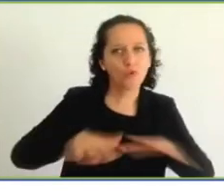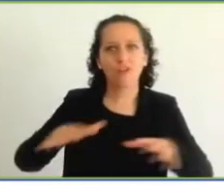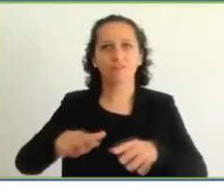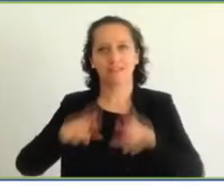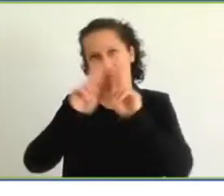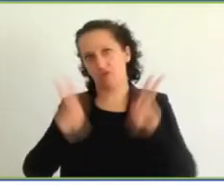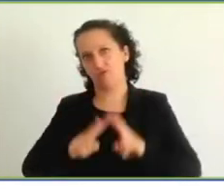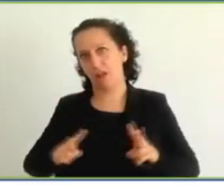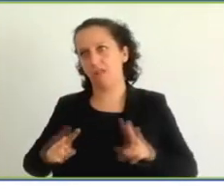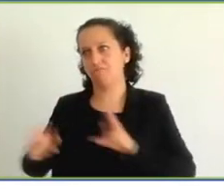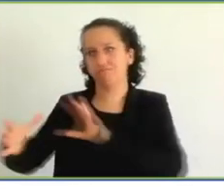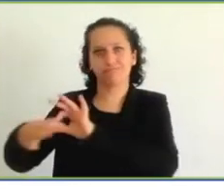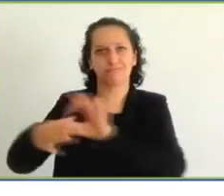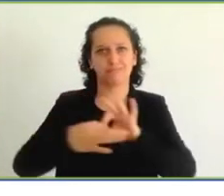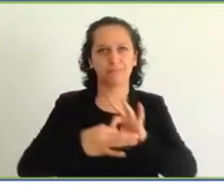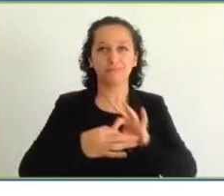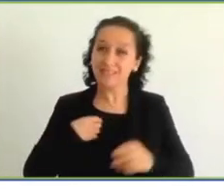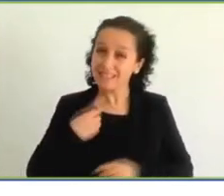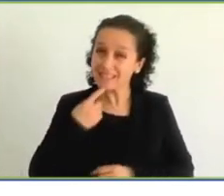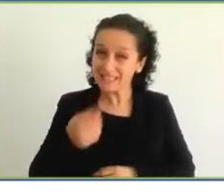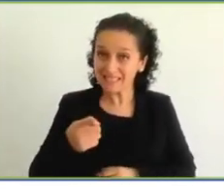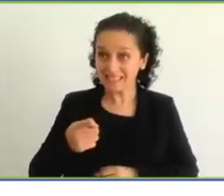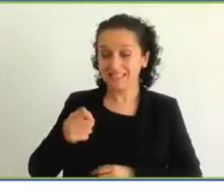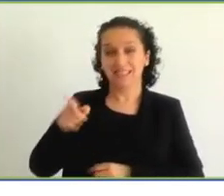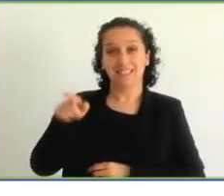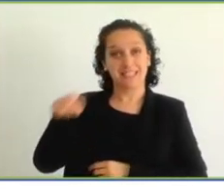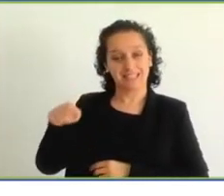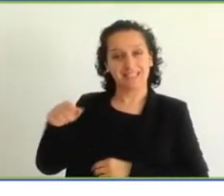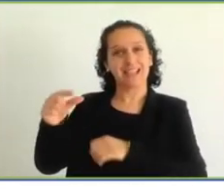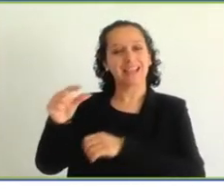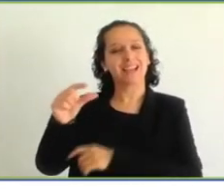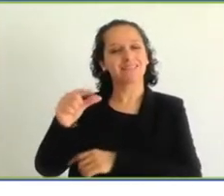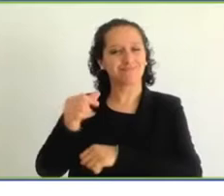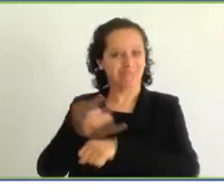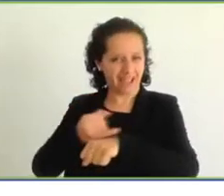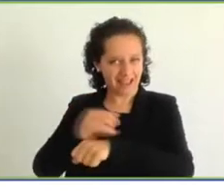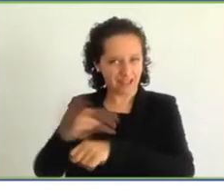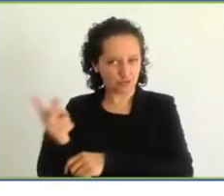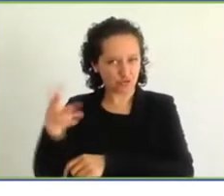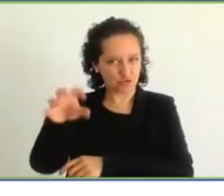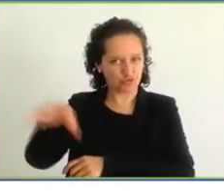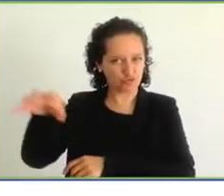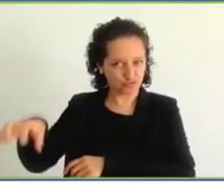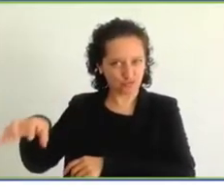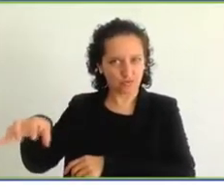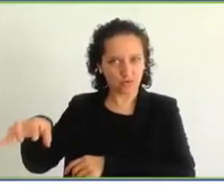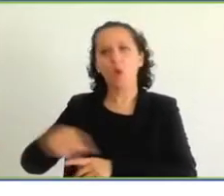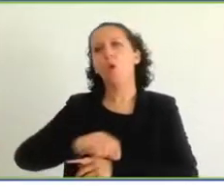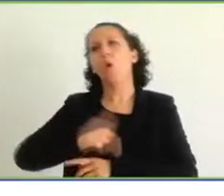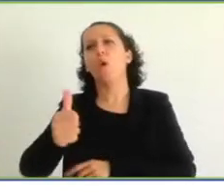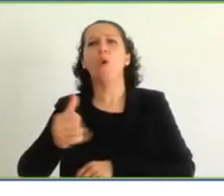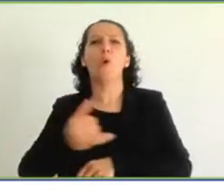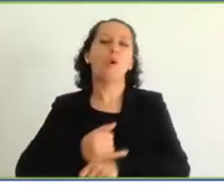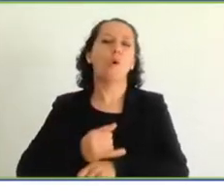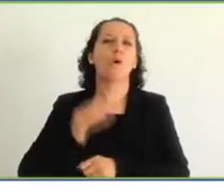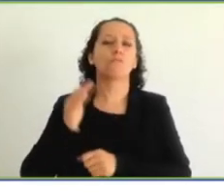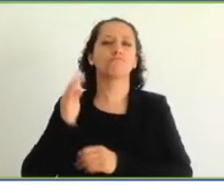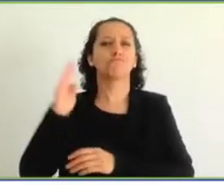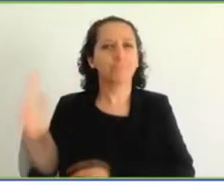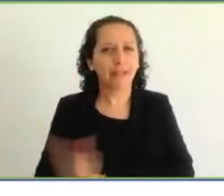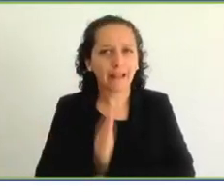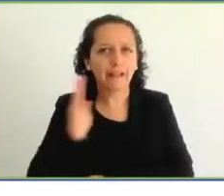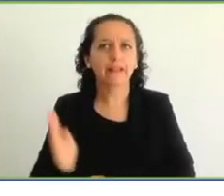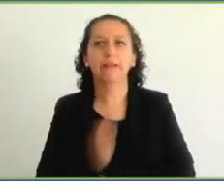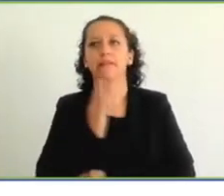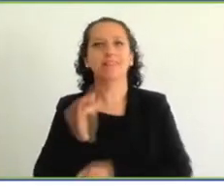Dominica, the other islands, like Belize, have also tried to partner with us in Trinidad and